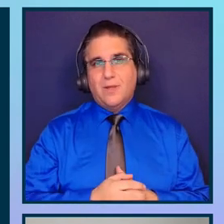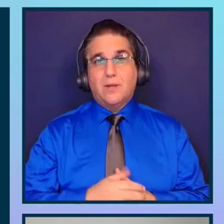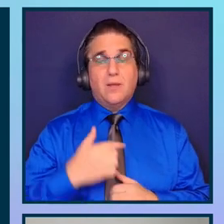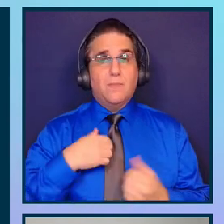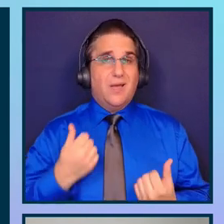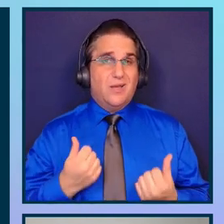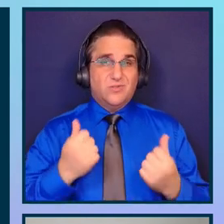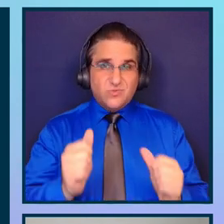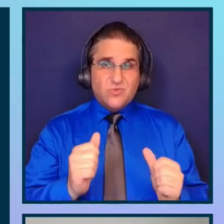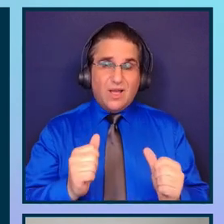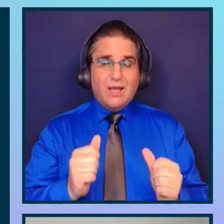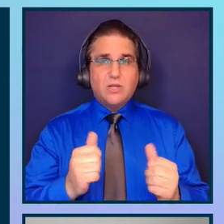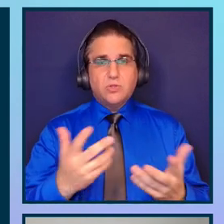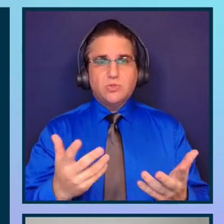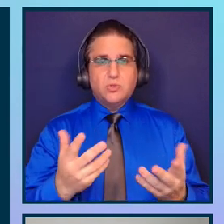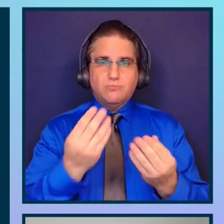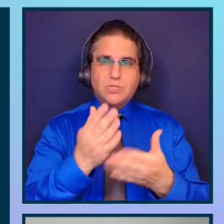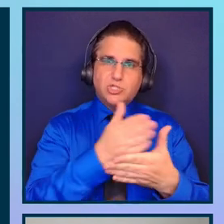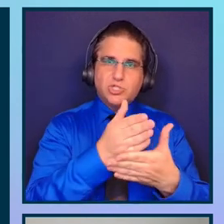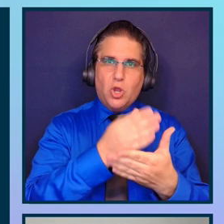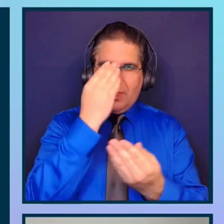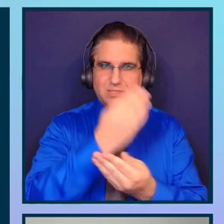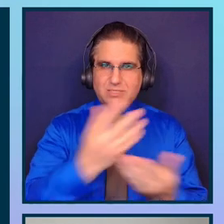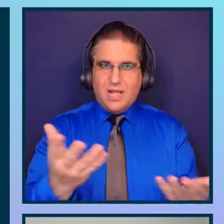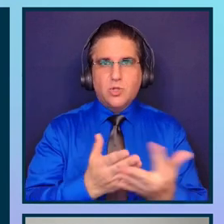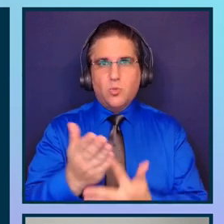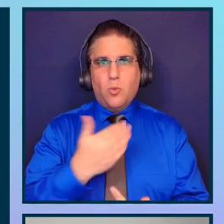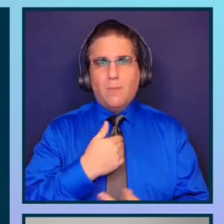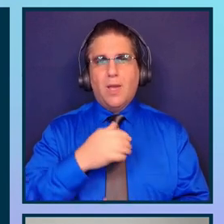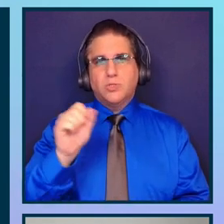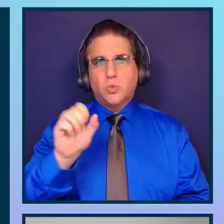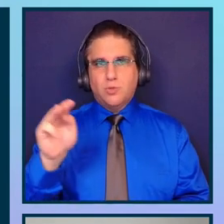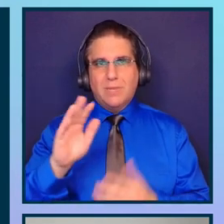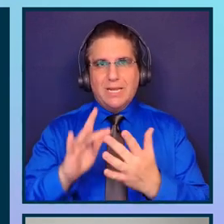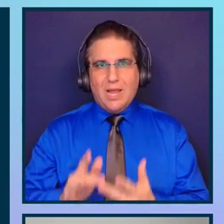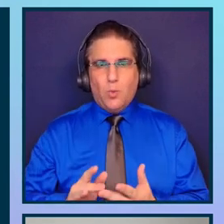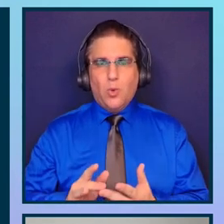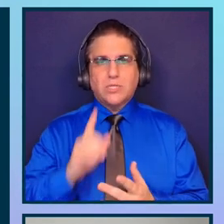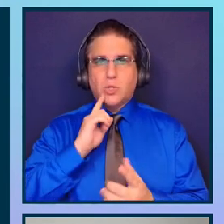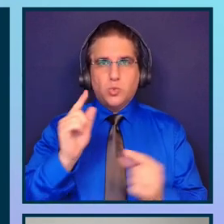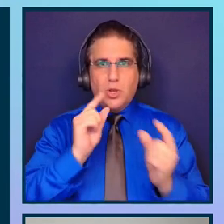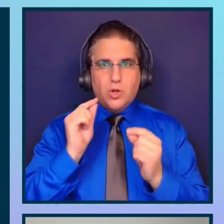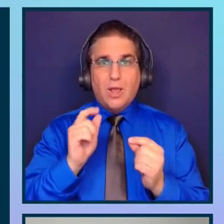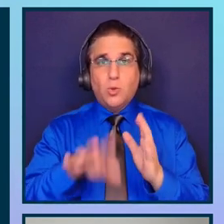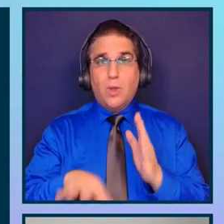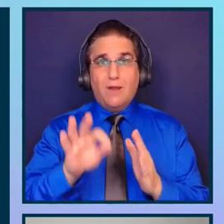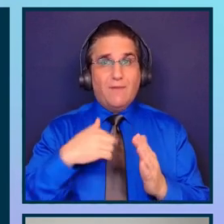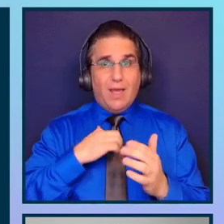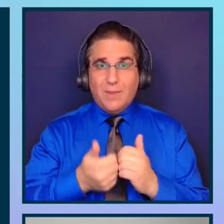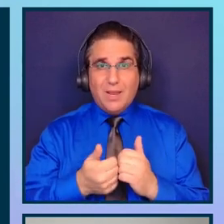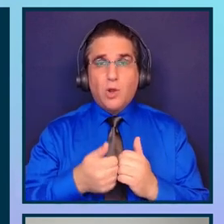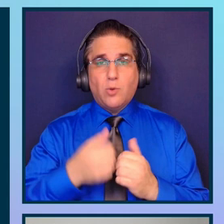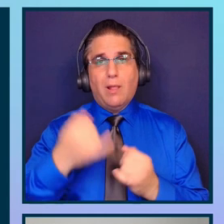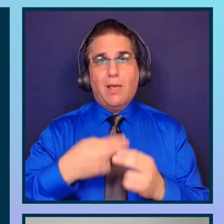try to share this knowledge in on my social networks on Twitter and you can find me under my surname.